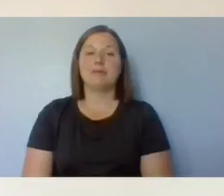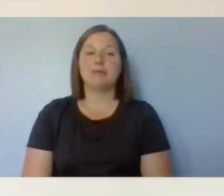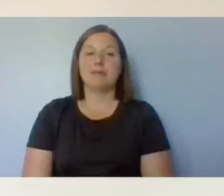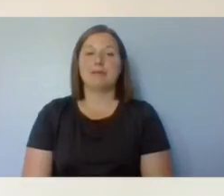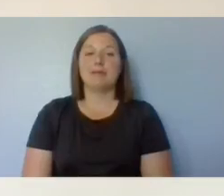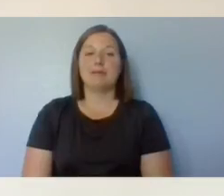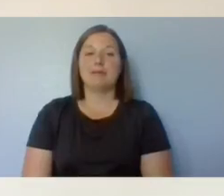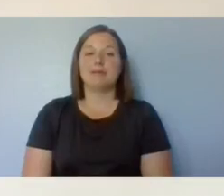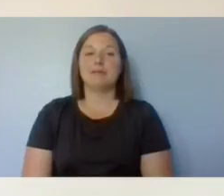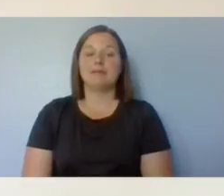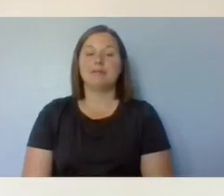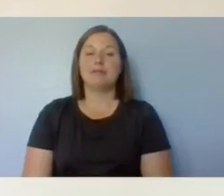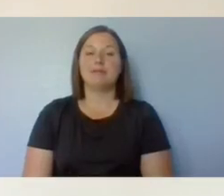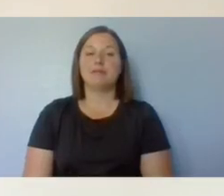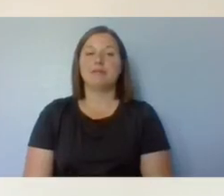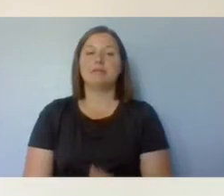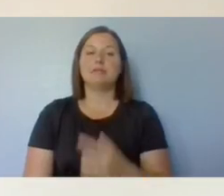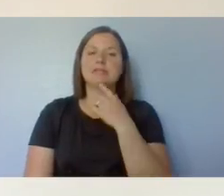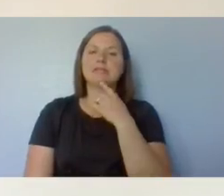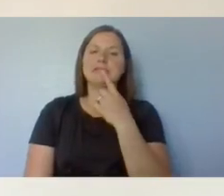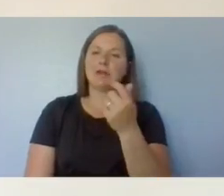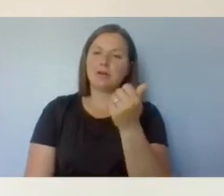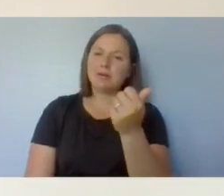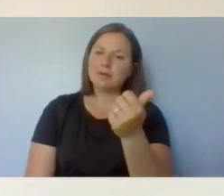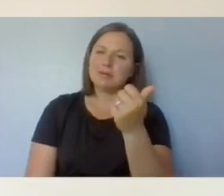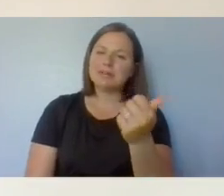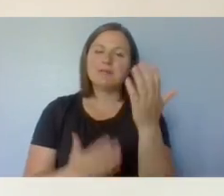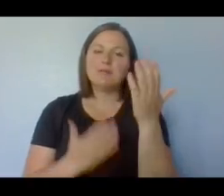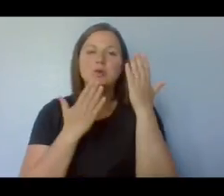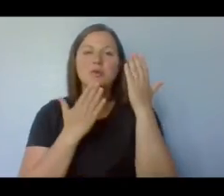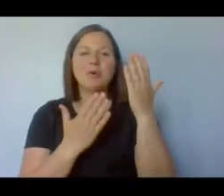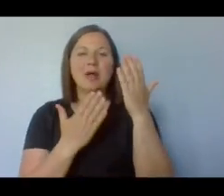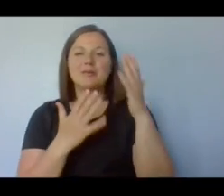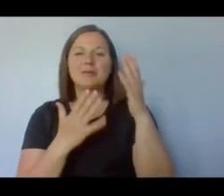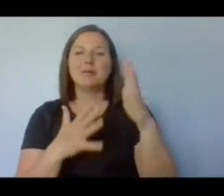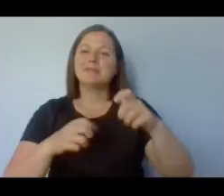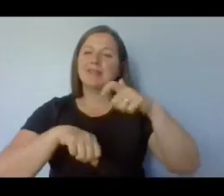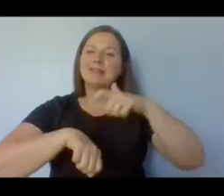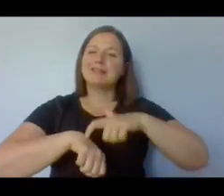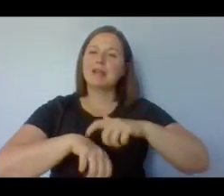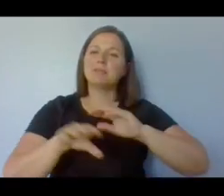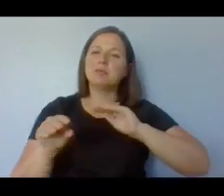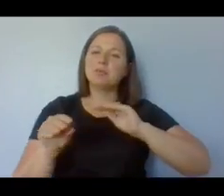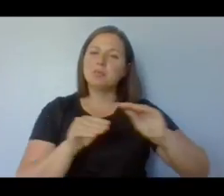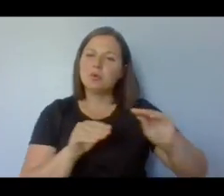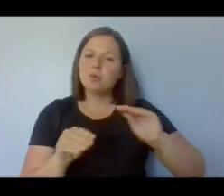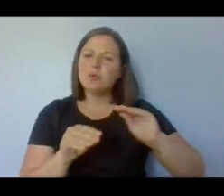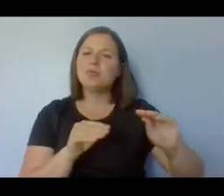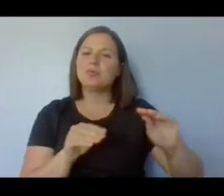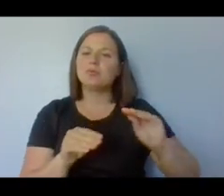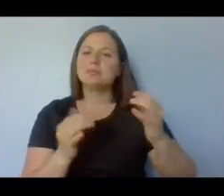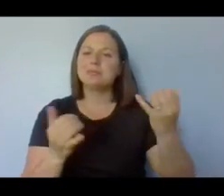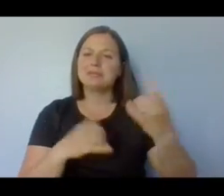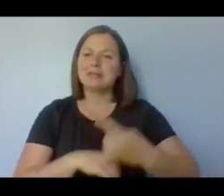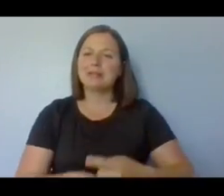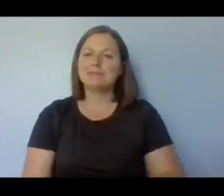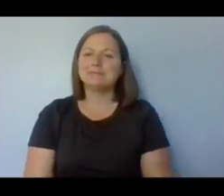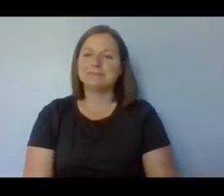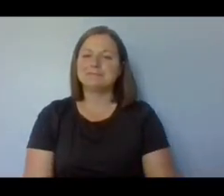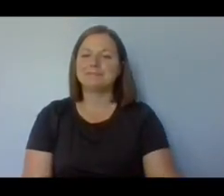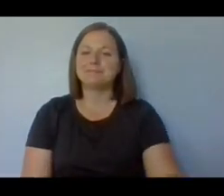Offer yourself gratitude for taking the time to move and breathe with me. Tie your hands your.äää